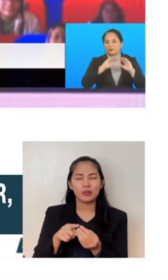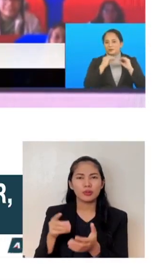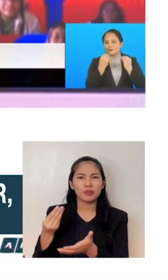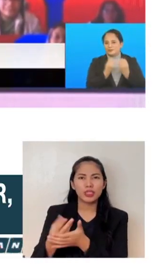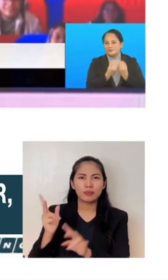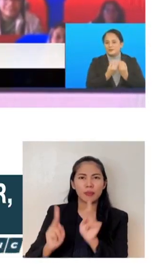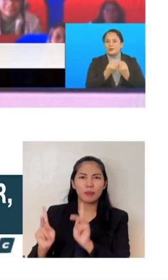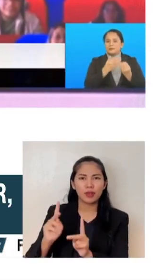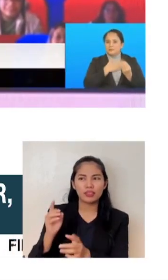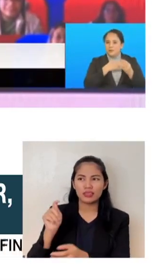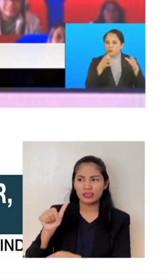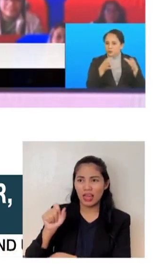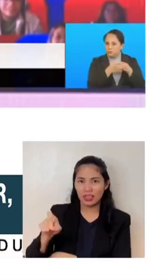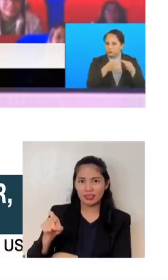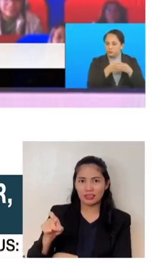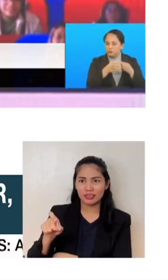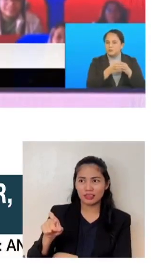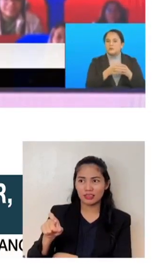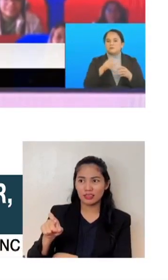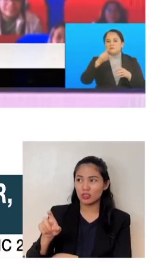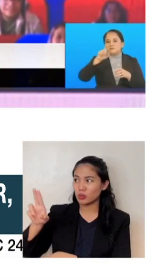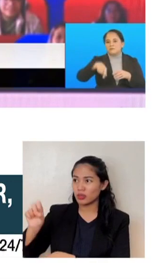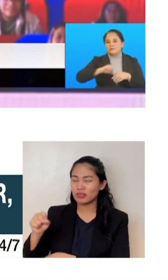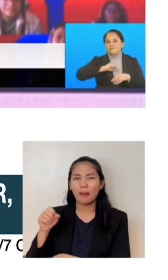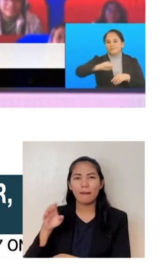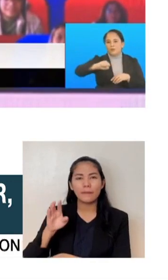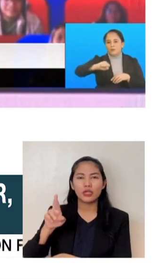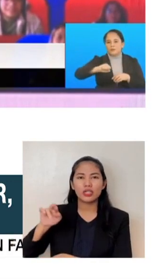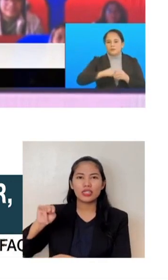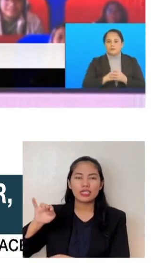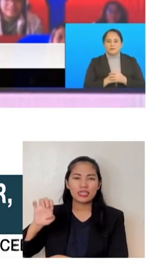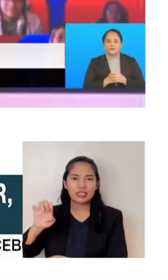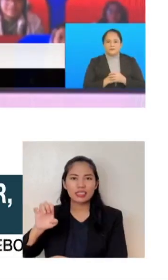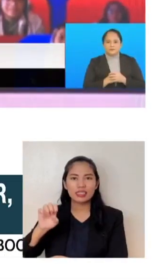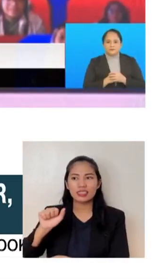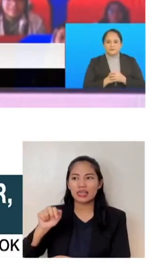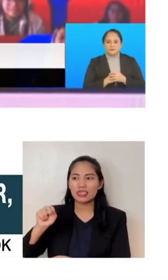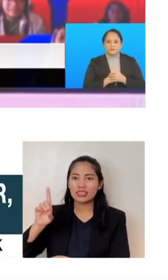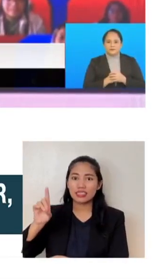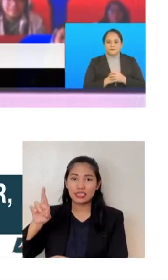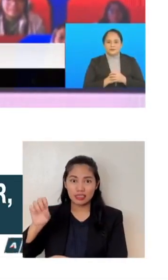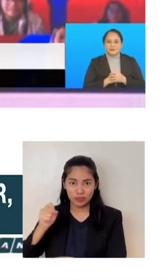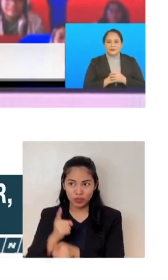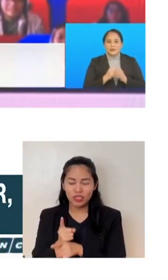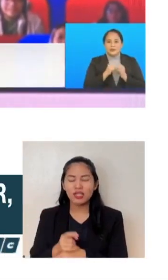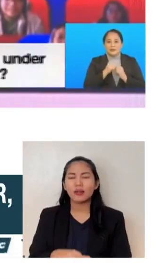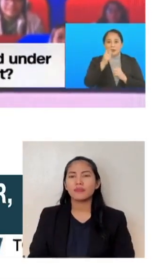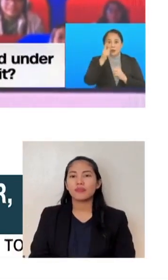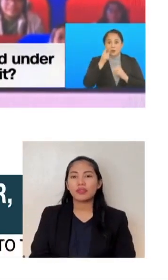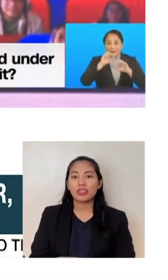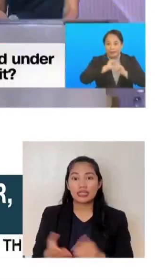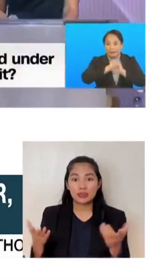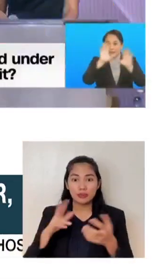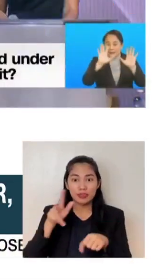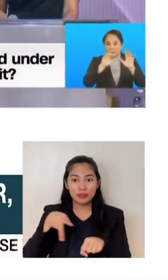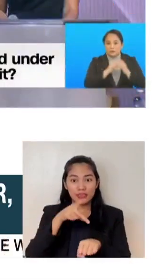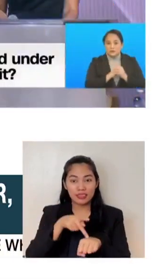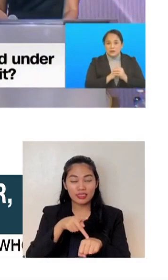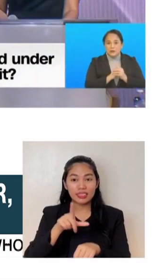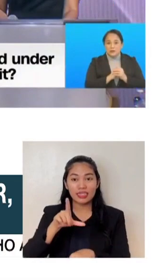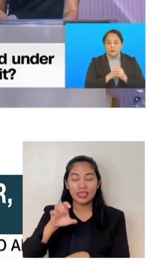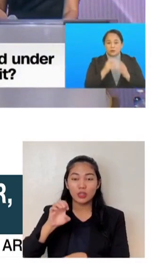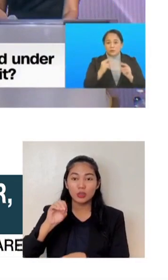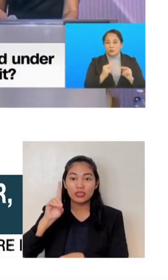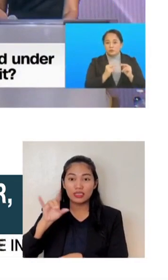but again, they're realistic. mean, Kalliodi and Walden are realistic enough to, I mean, from 0.75 to 1,